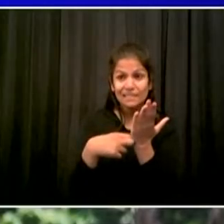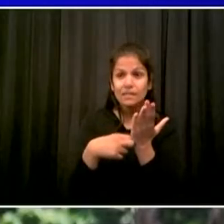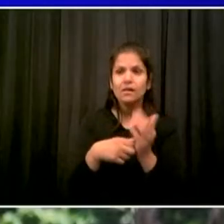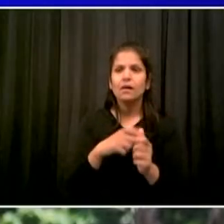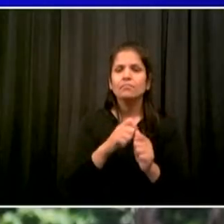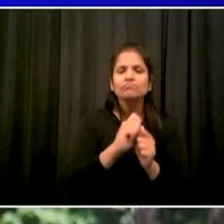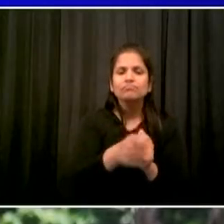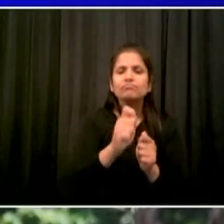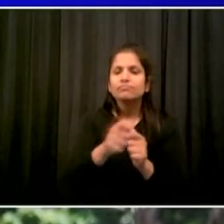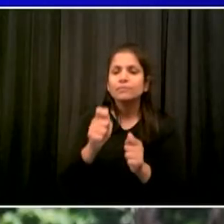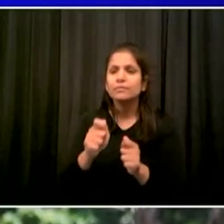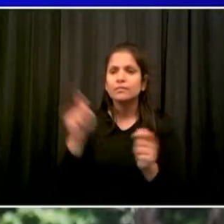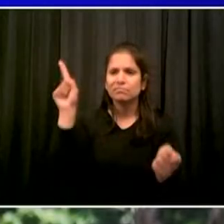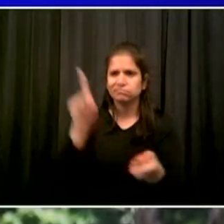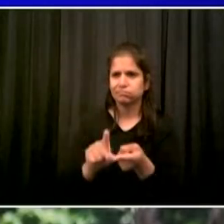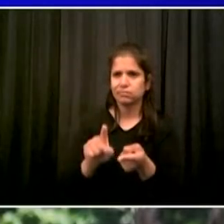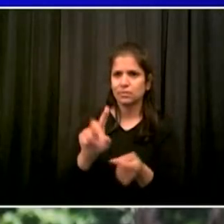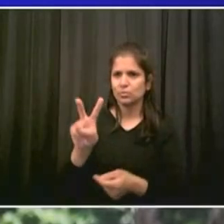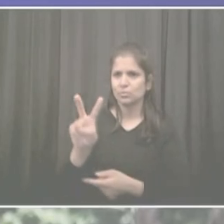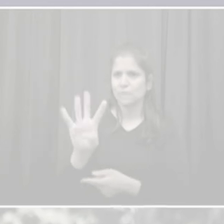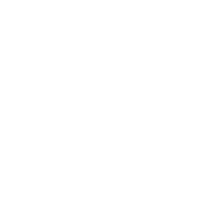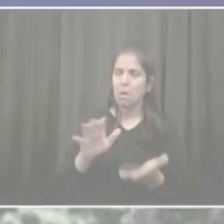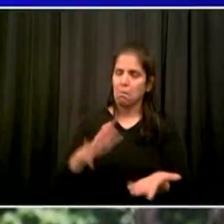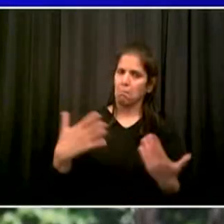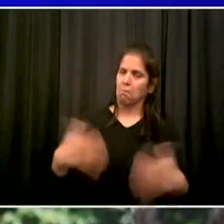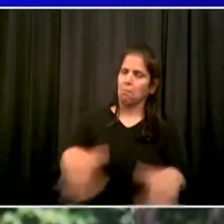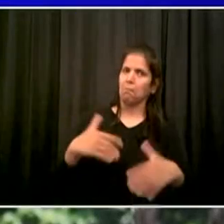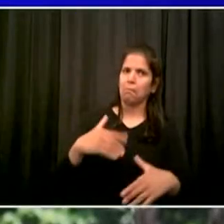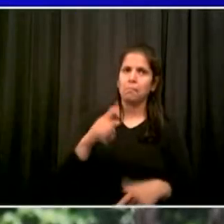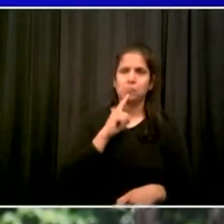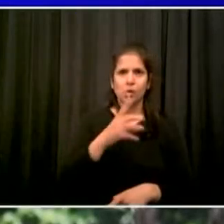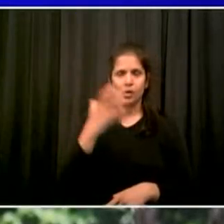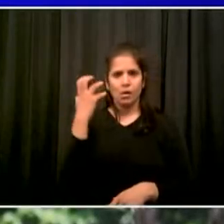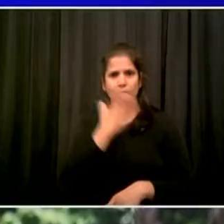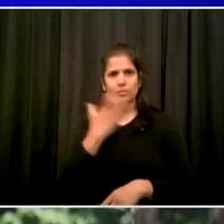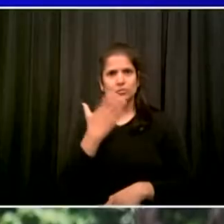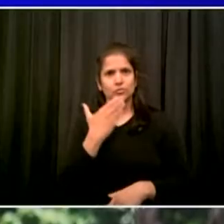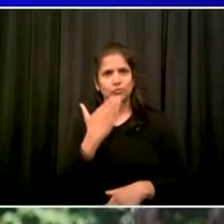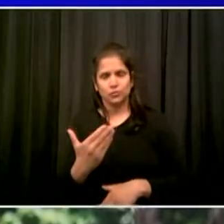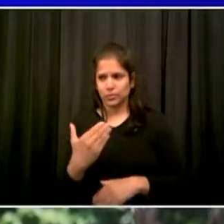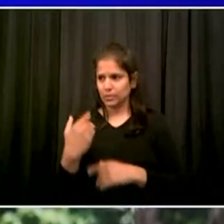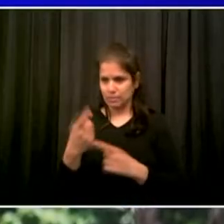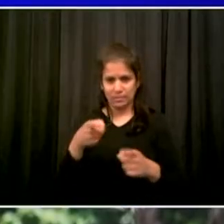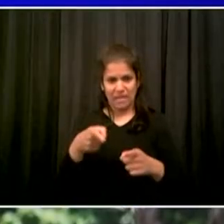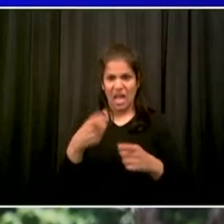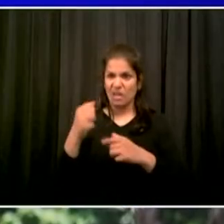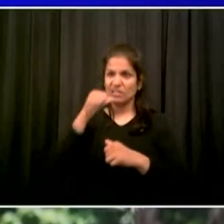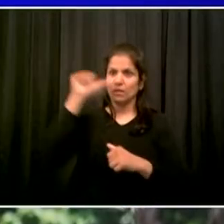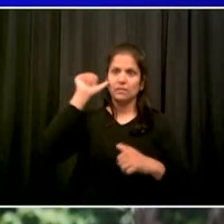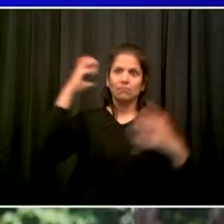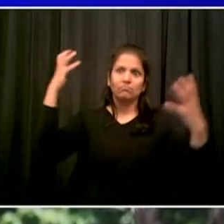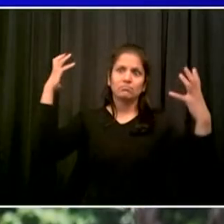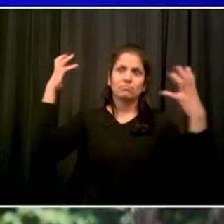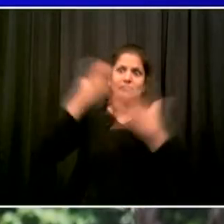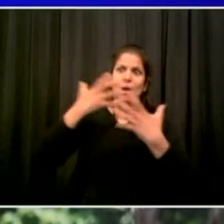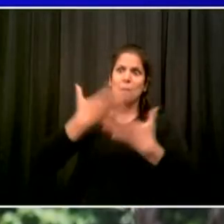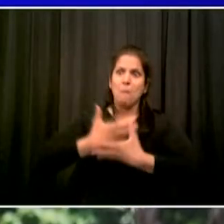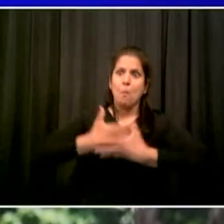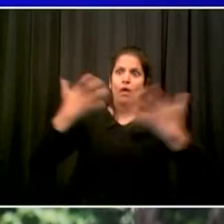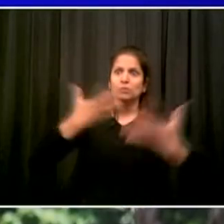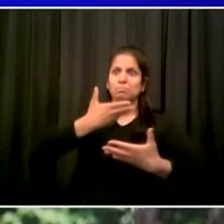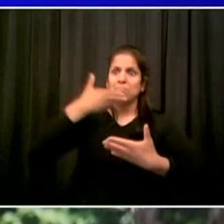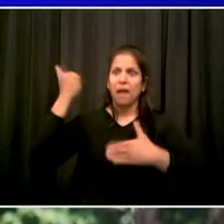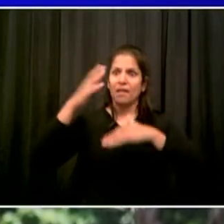saw earlier in the week, which has no place in this city. Because we got, each day, a better and better situation.